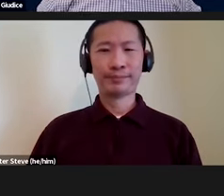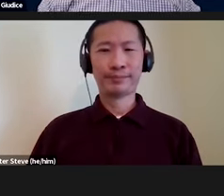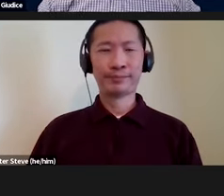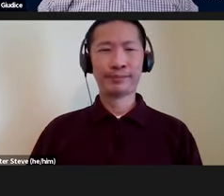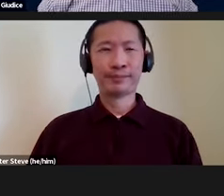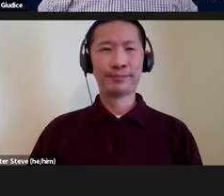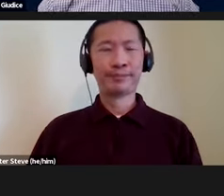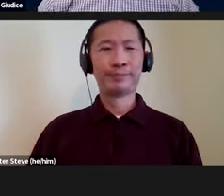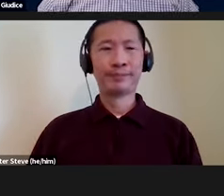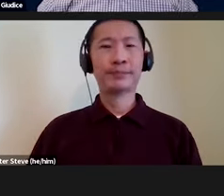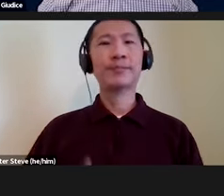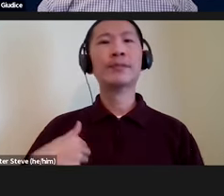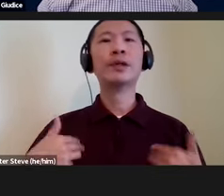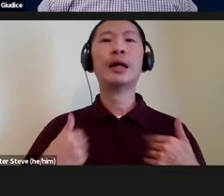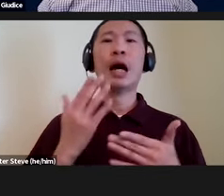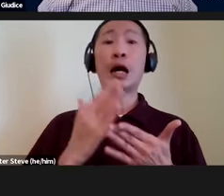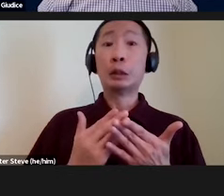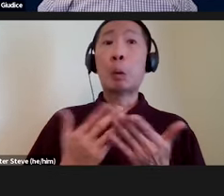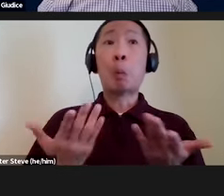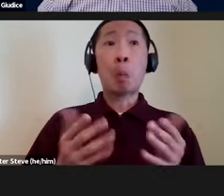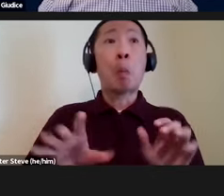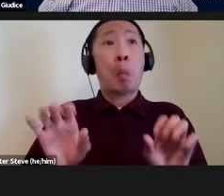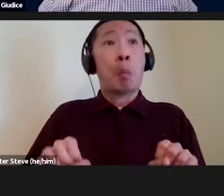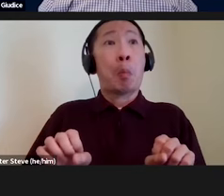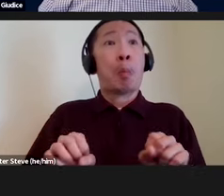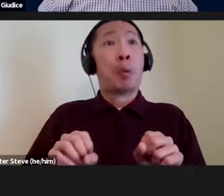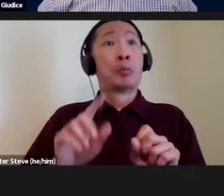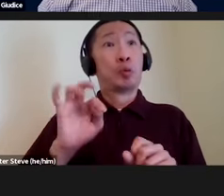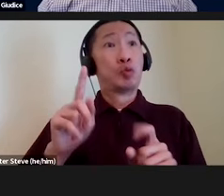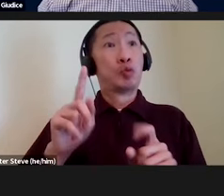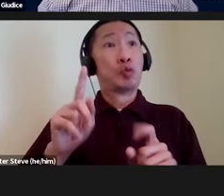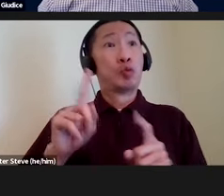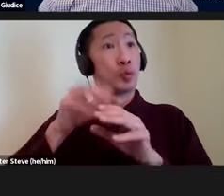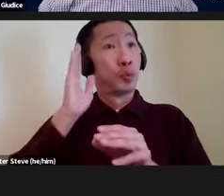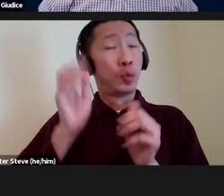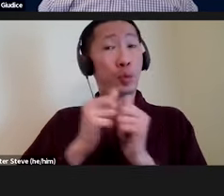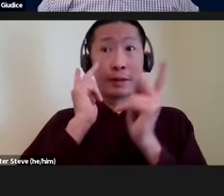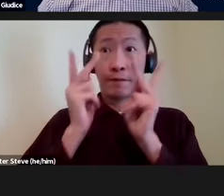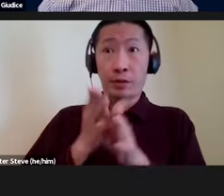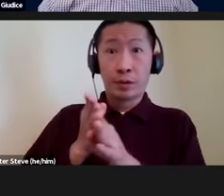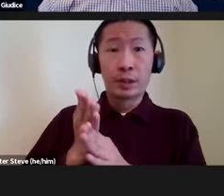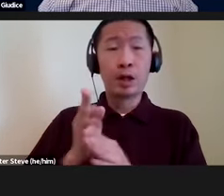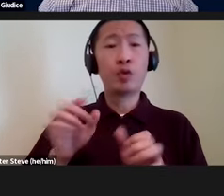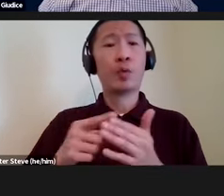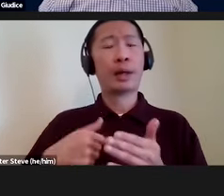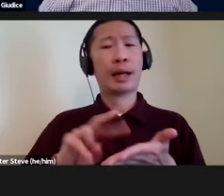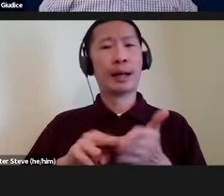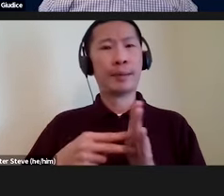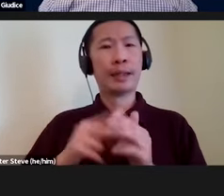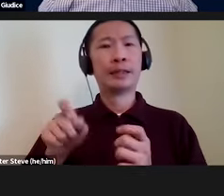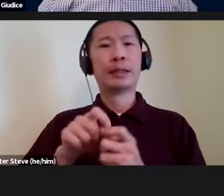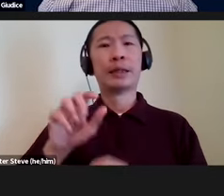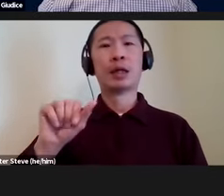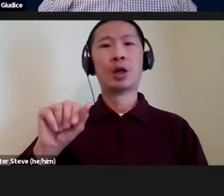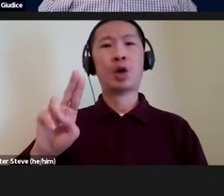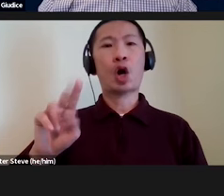There are some really promising tools in the visualization domain that are doing the types of things that I'm talking about, and specifically augmented